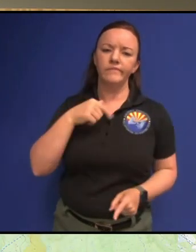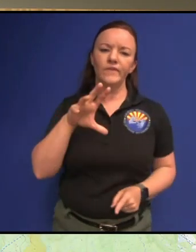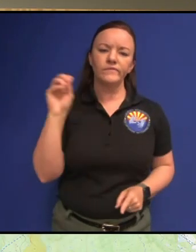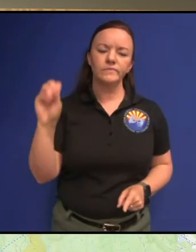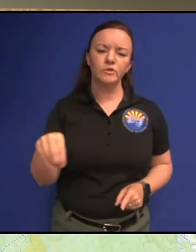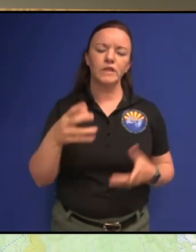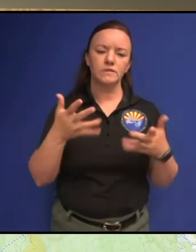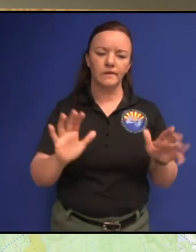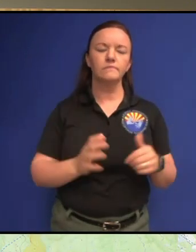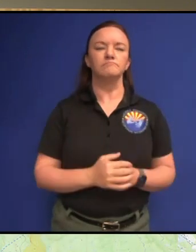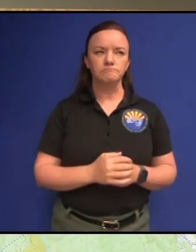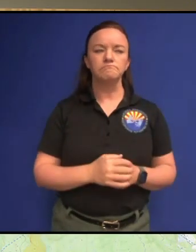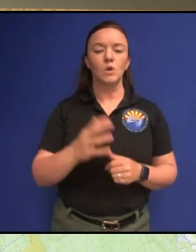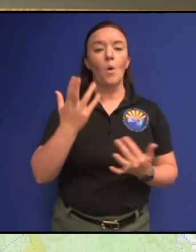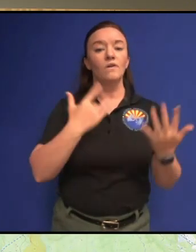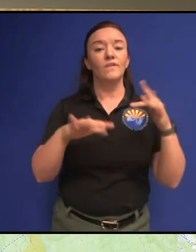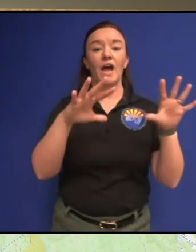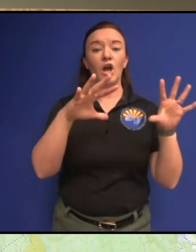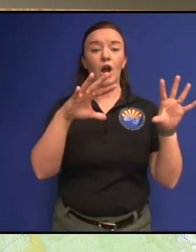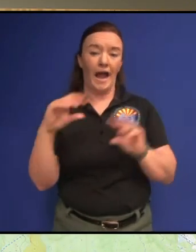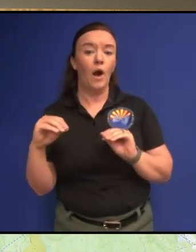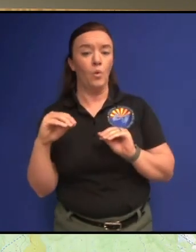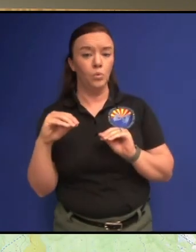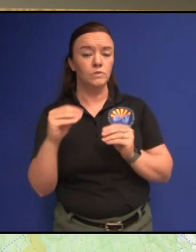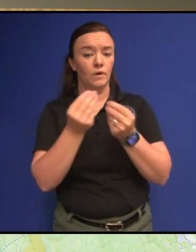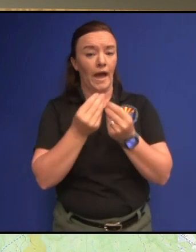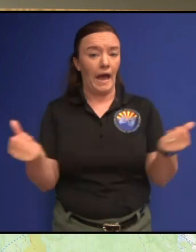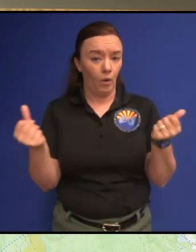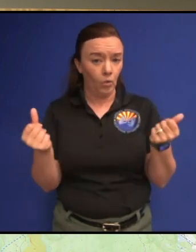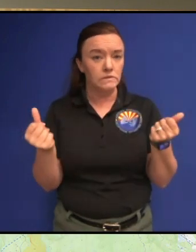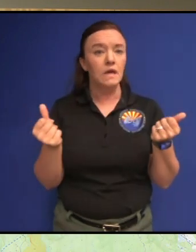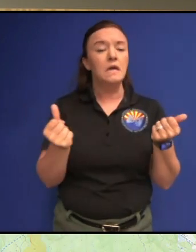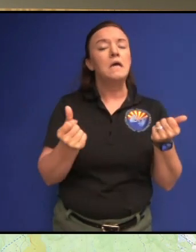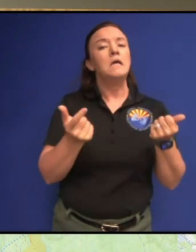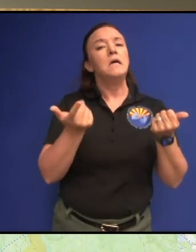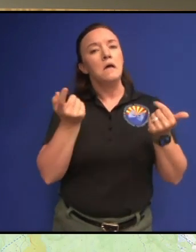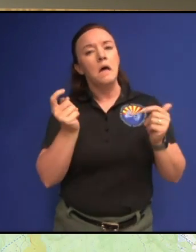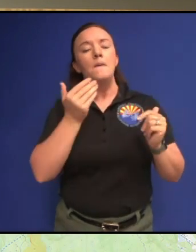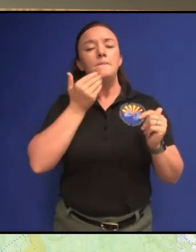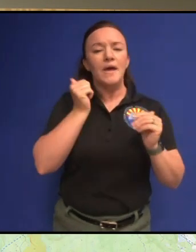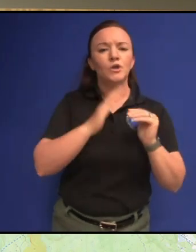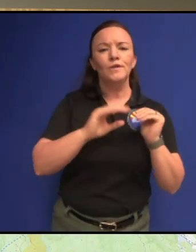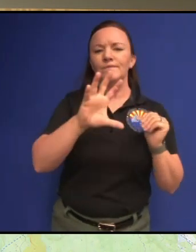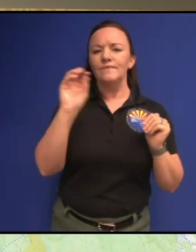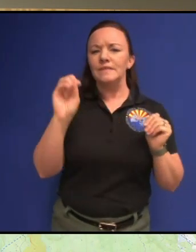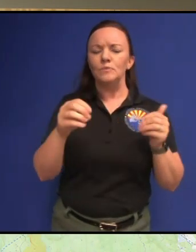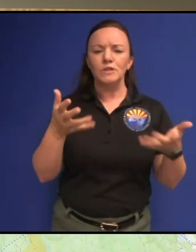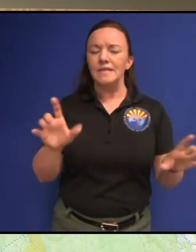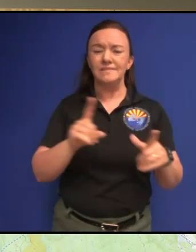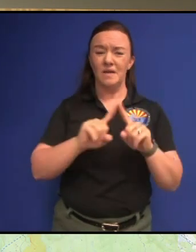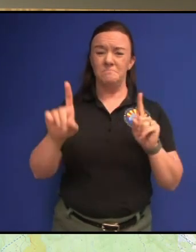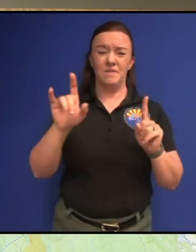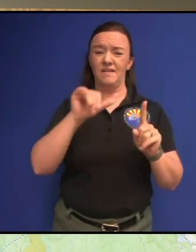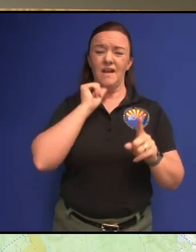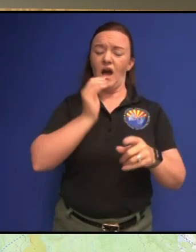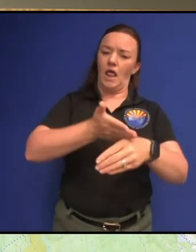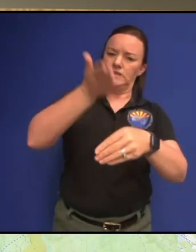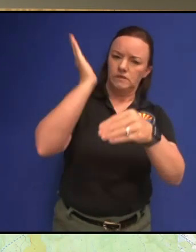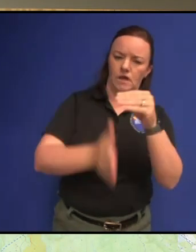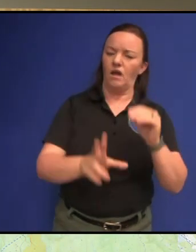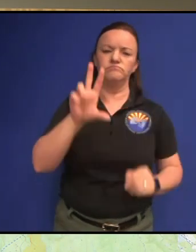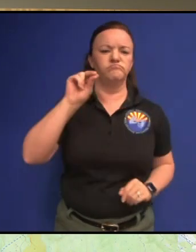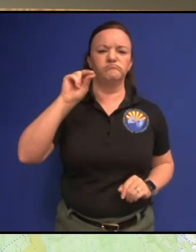you know we're probably a little better than 50 percent of the way done but we're not all the way done and the rest of work I'm talking about right now is the